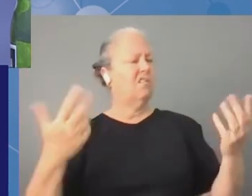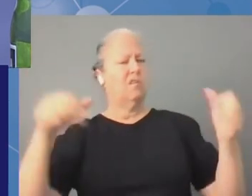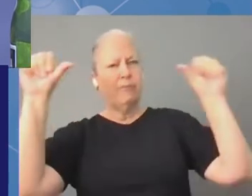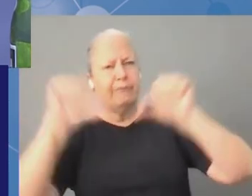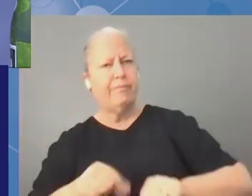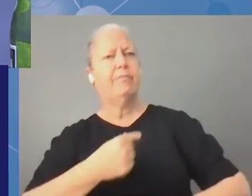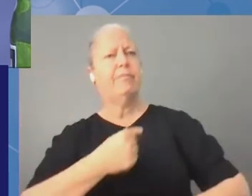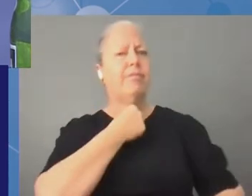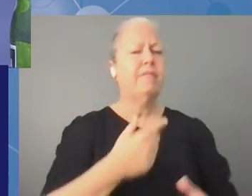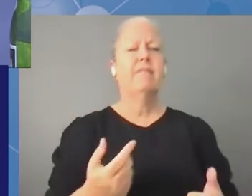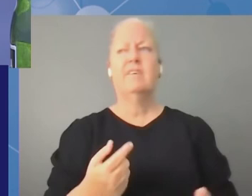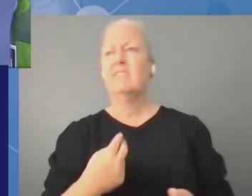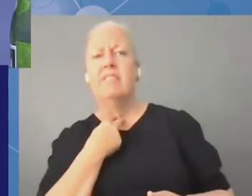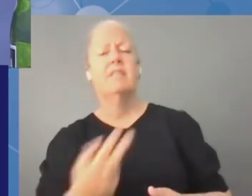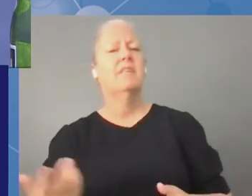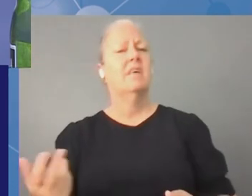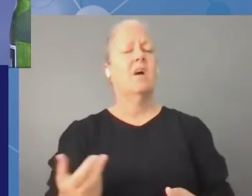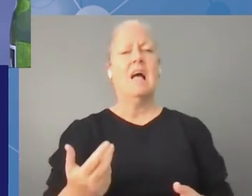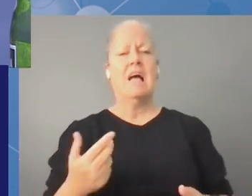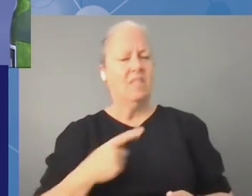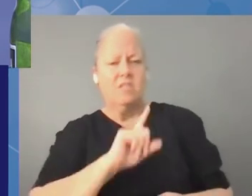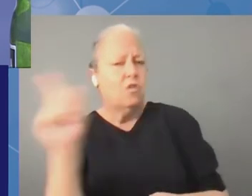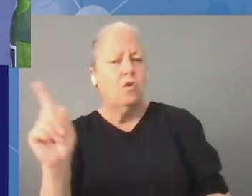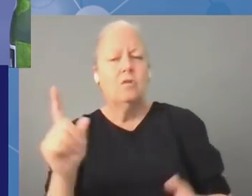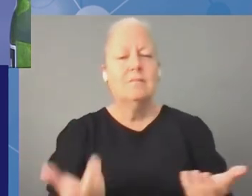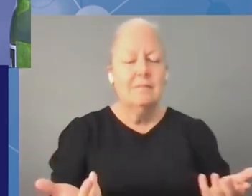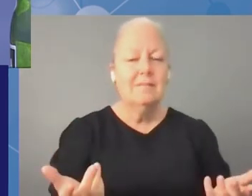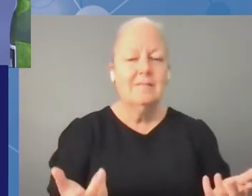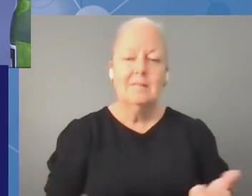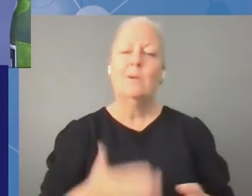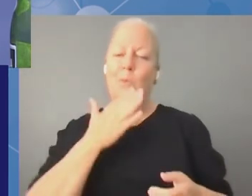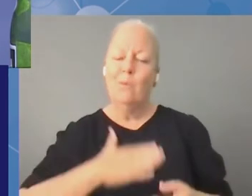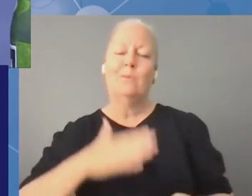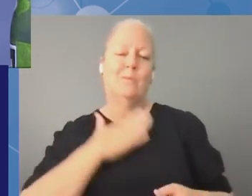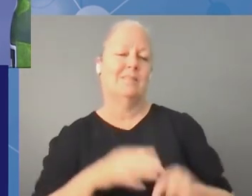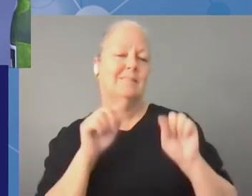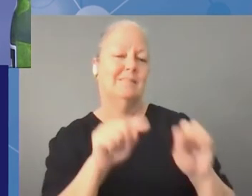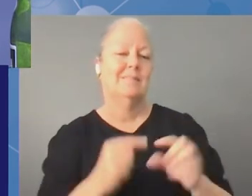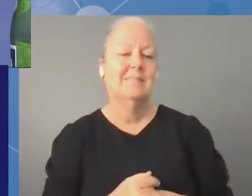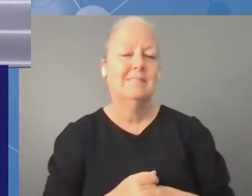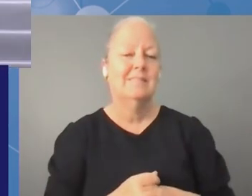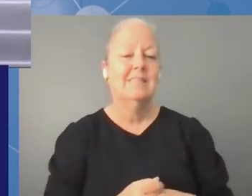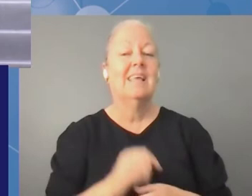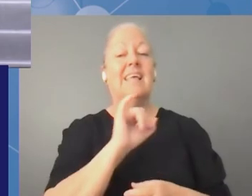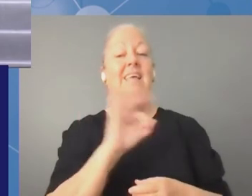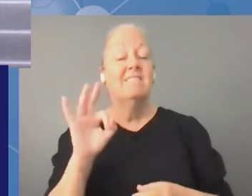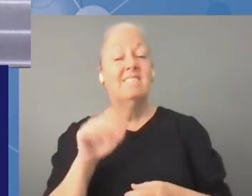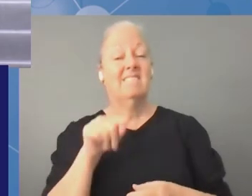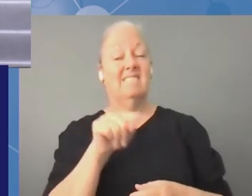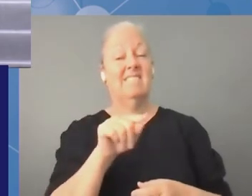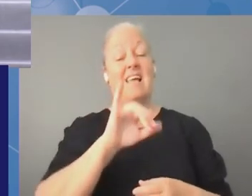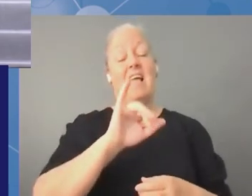able to influence policy in their national or regional environments and i think if we lose the igf as a space for